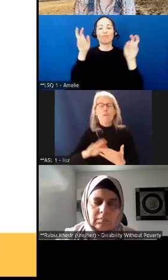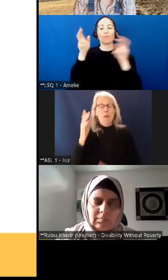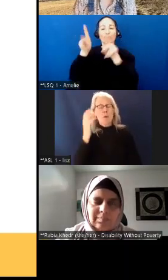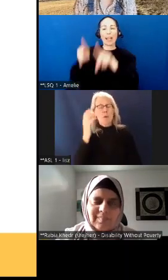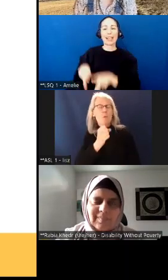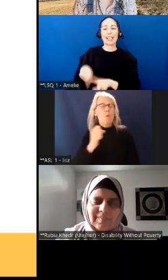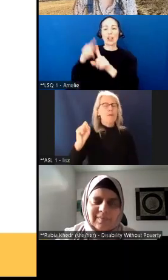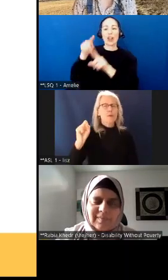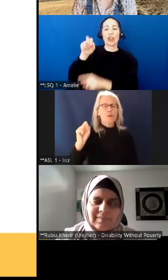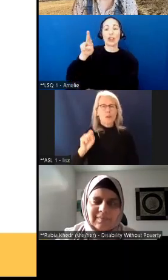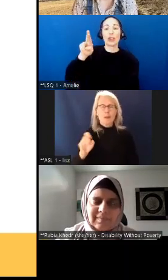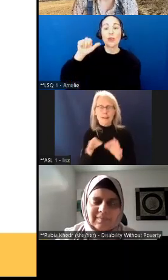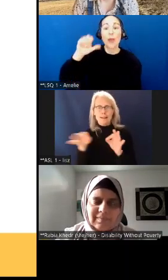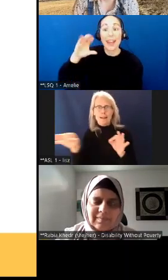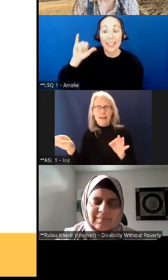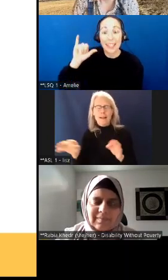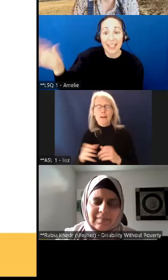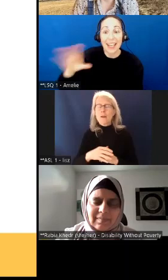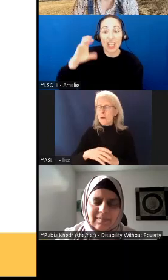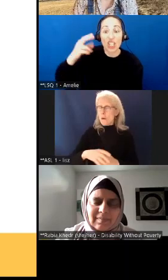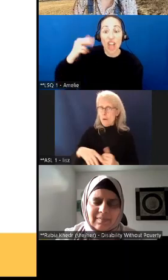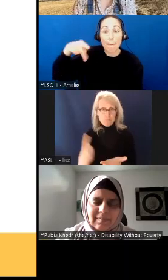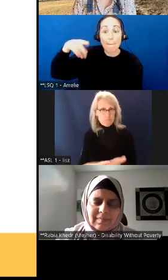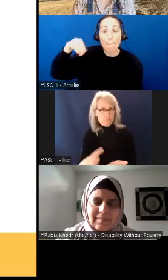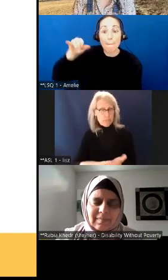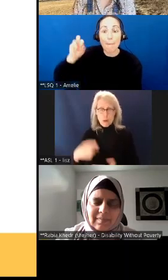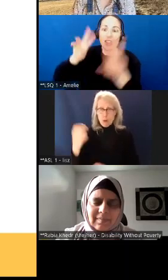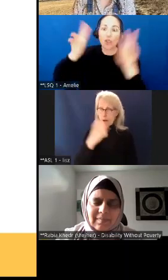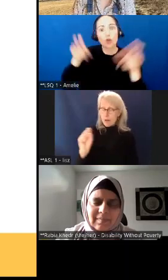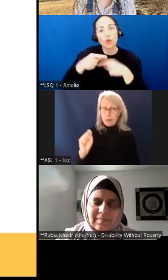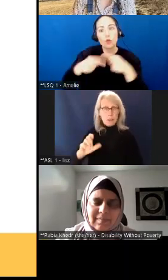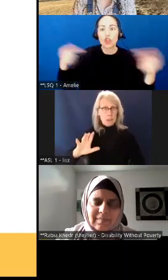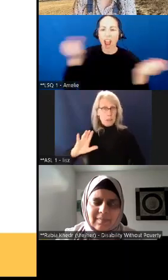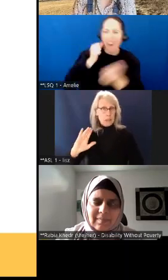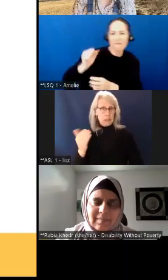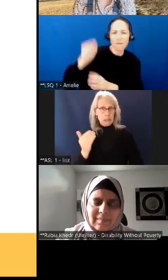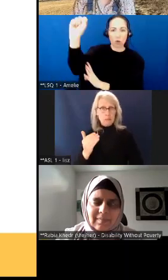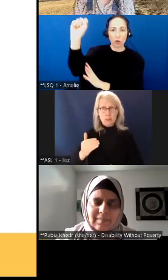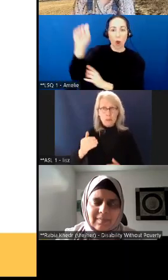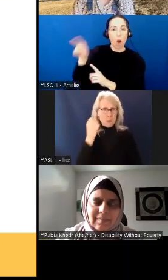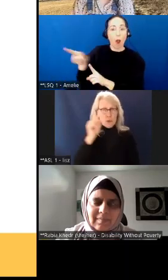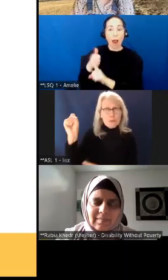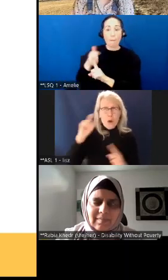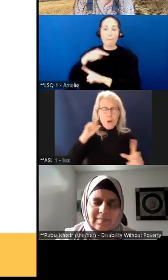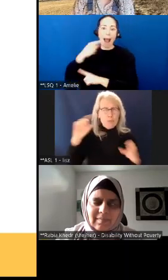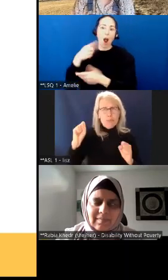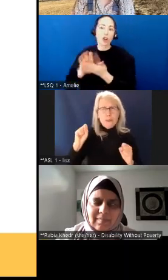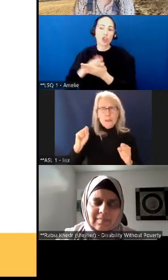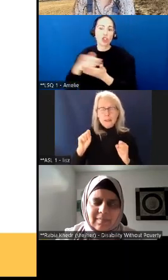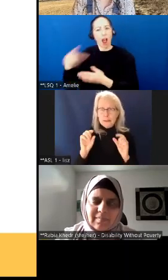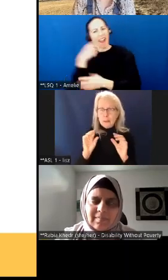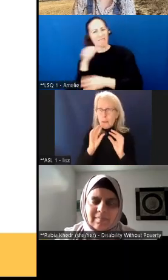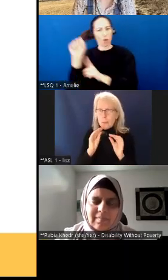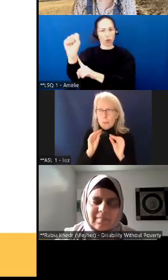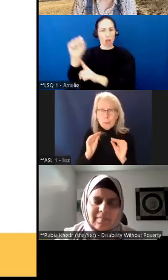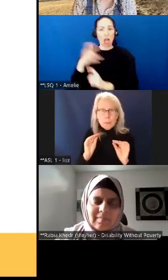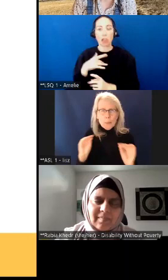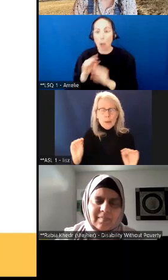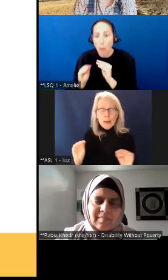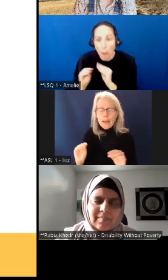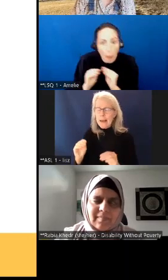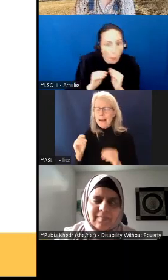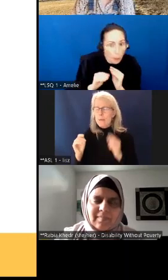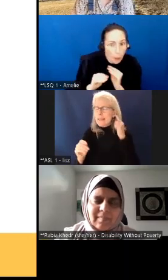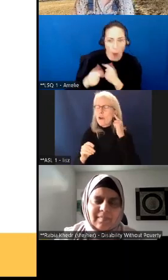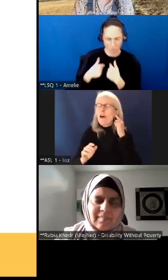song is, talking about a revolution sounds like a whisper. And I heard myself say out loud, no, no, it